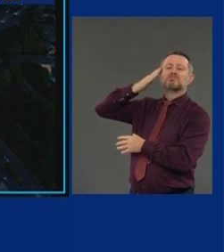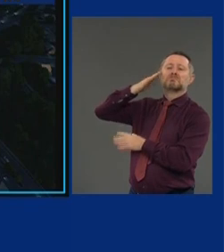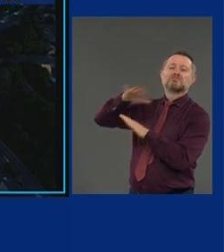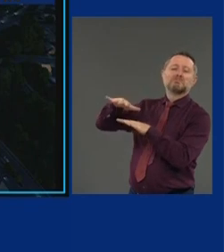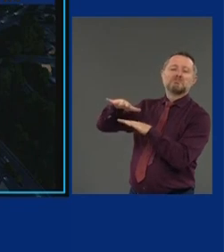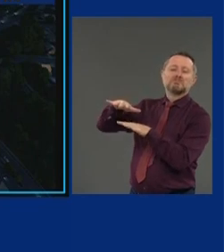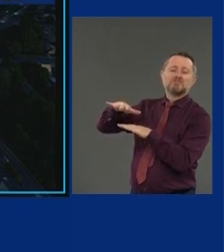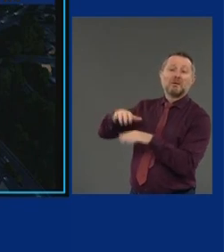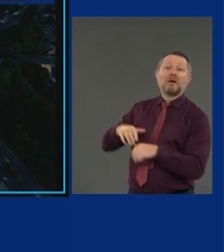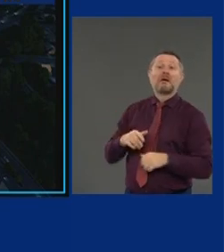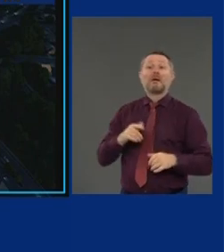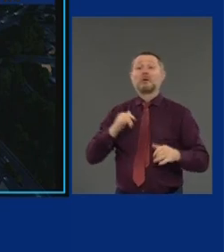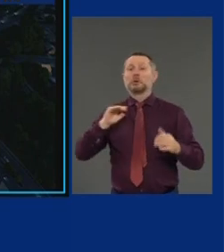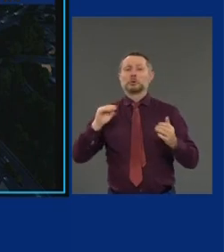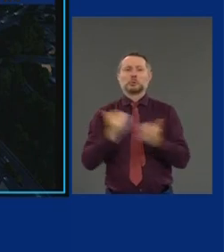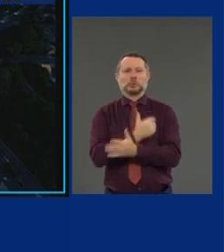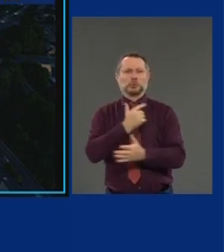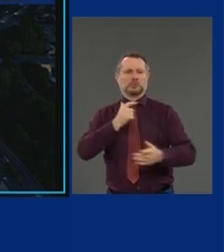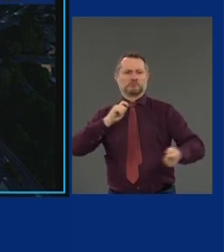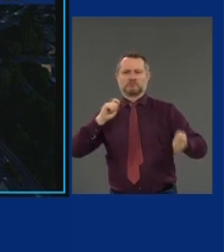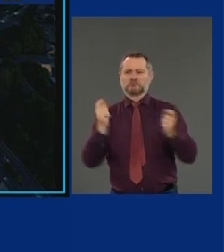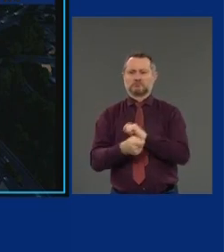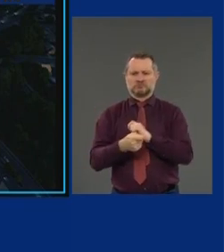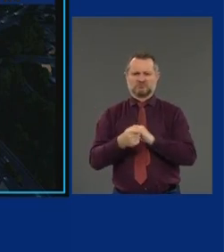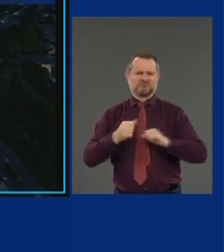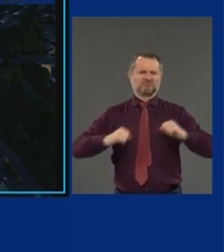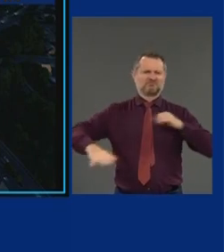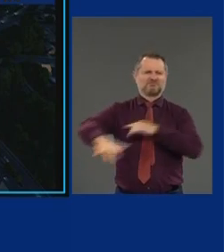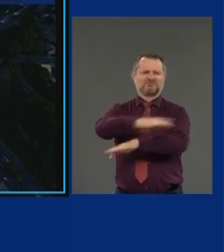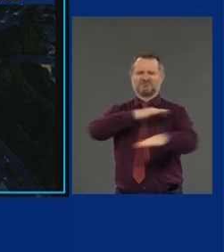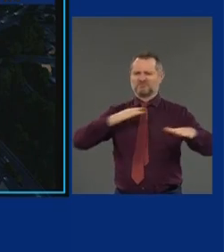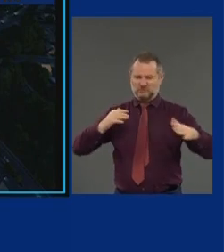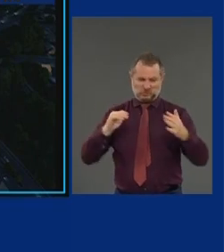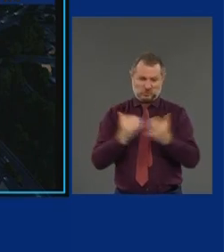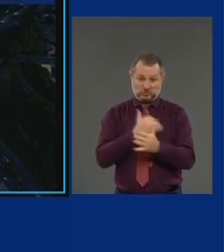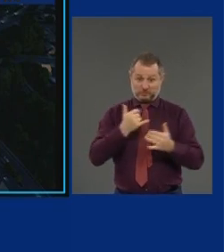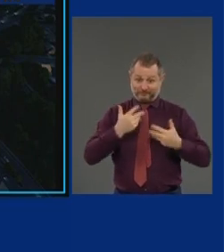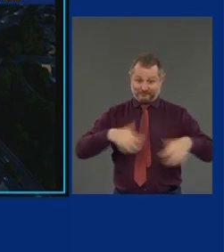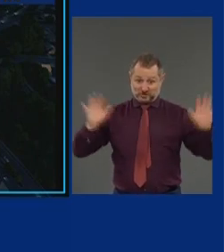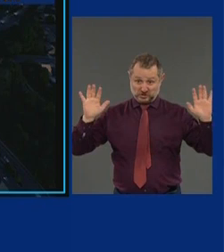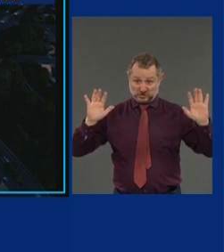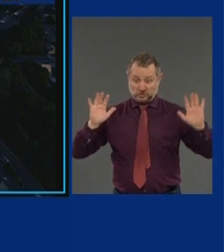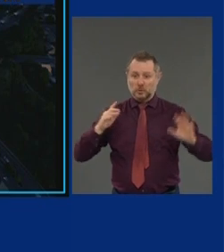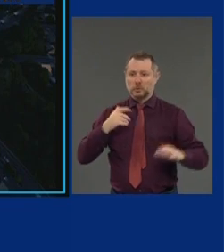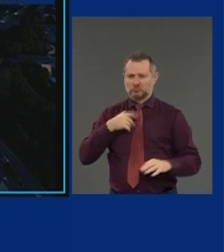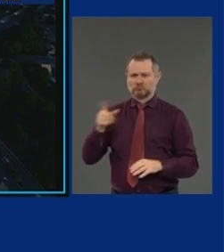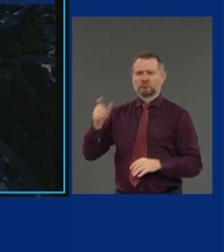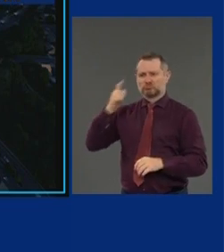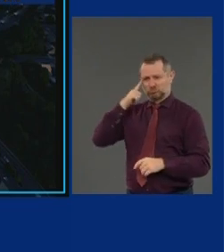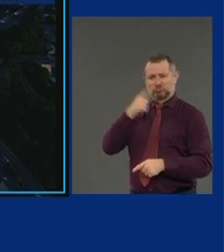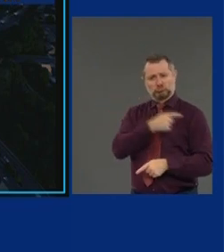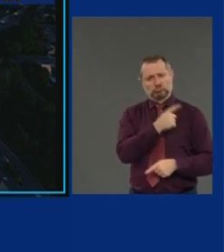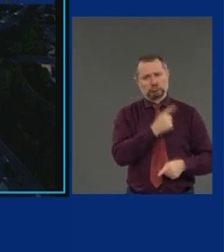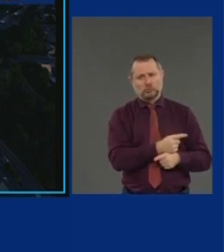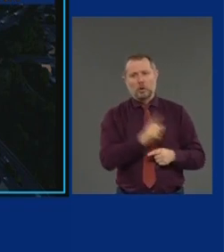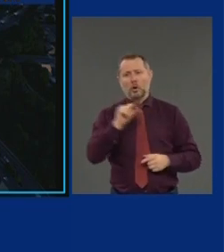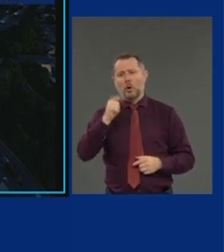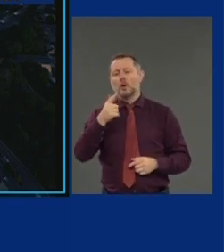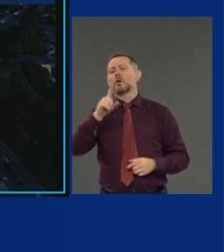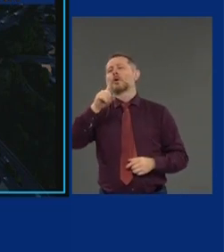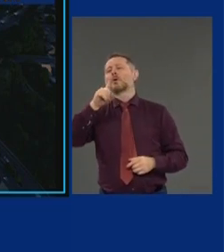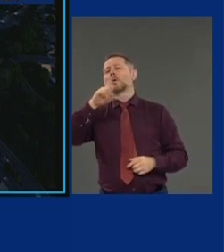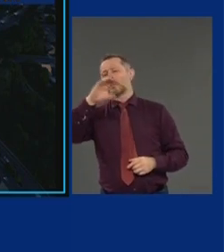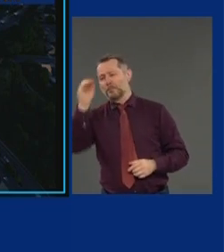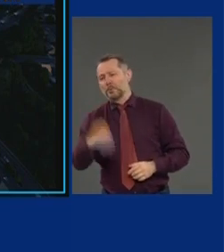roadway network. Once complete, as the governor has said, LaGuardia will be the first totally new airport in the country in more than